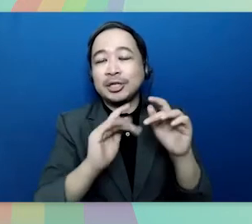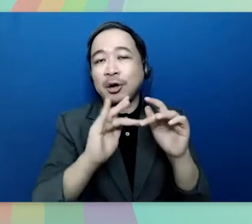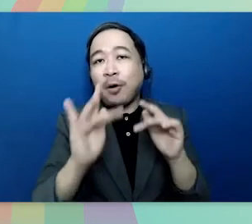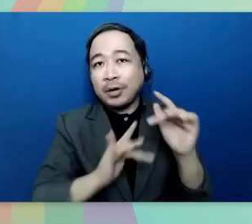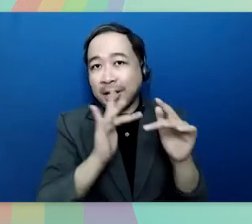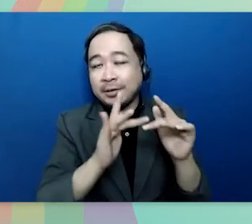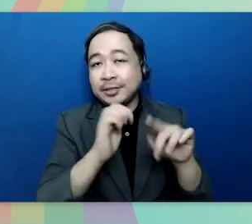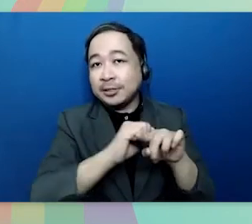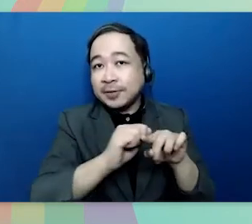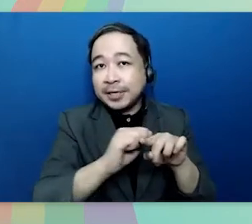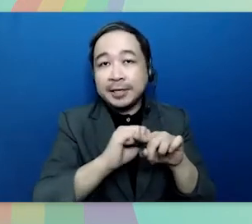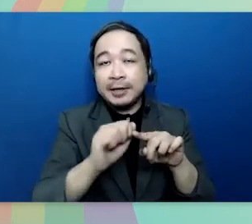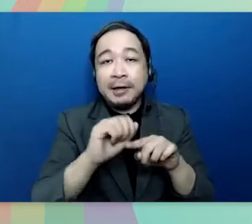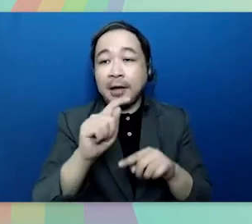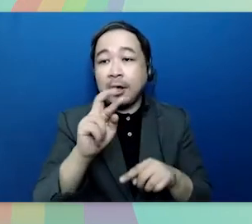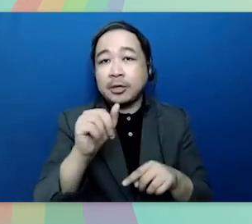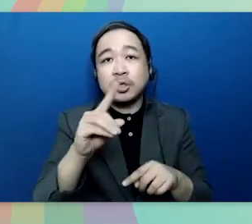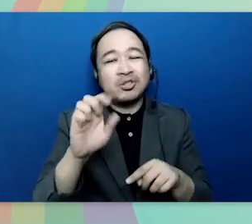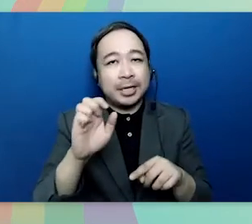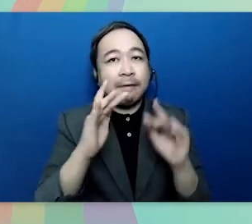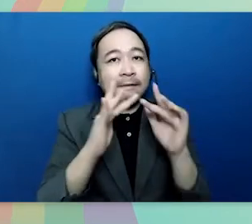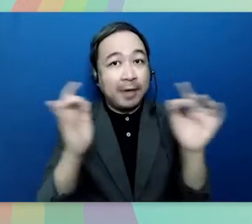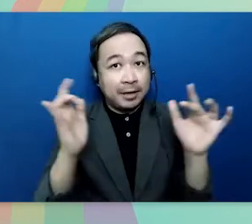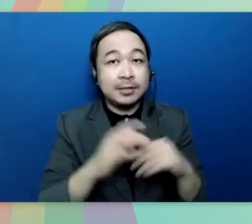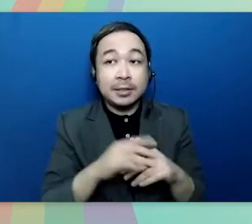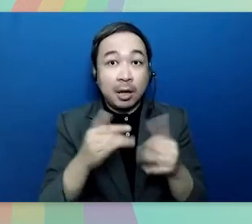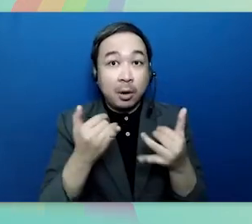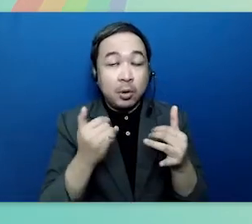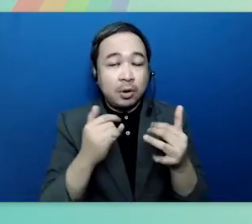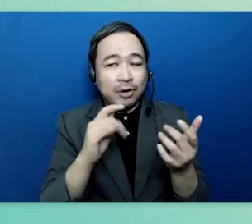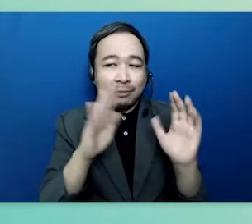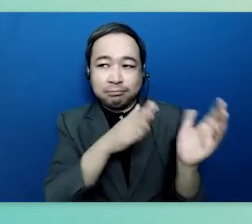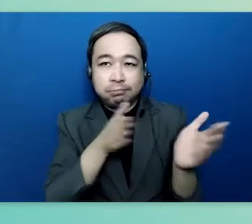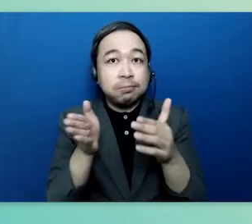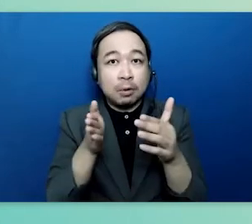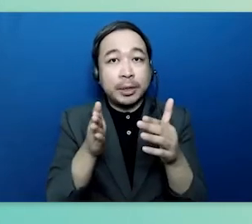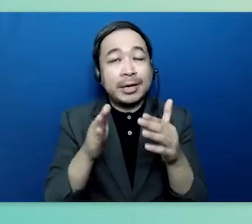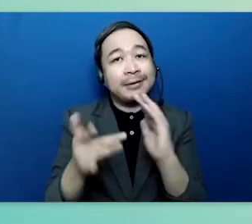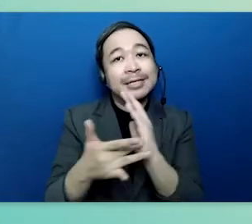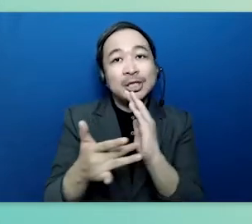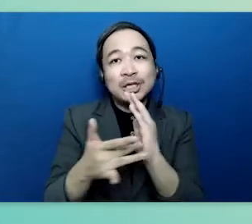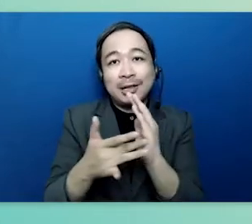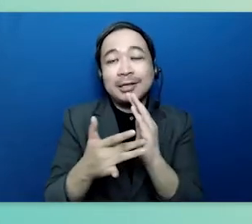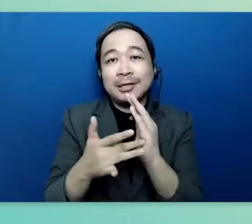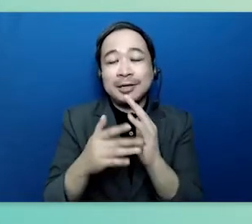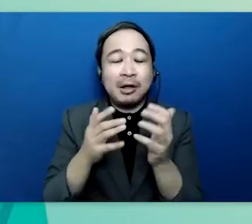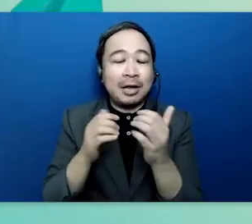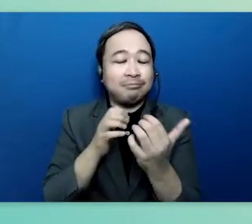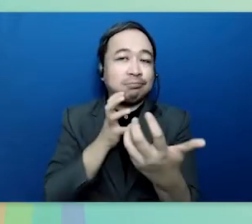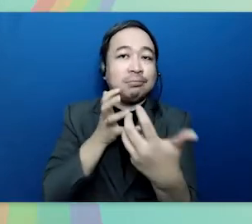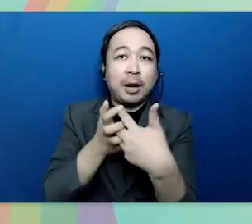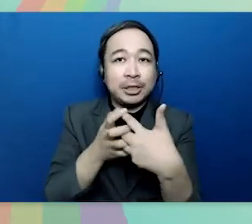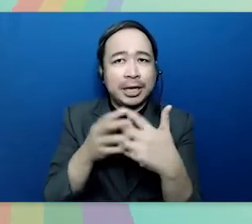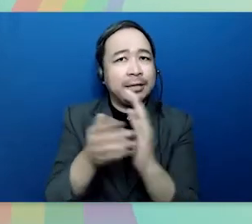such as training and trade fairs we have been gearing towards digitally empowered and